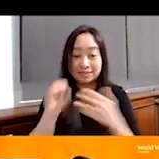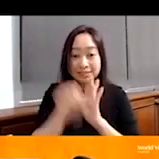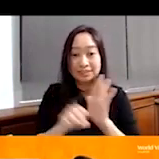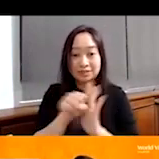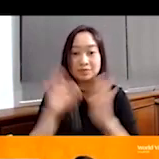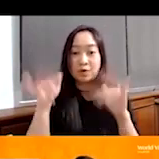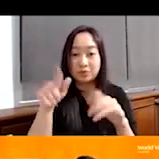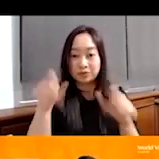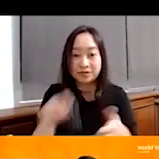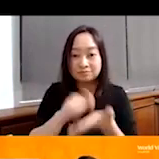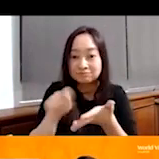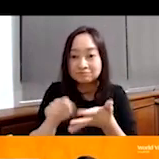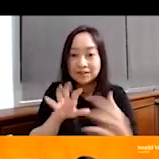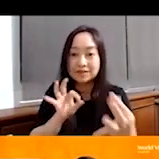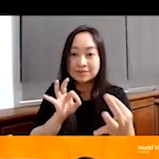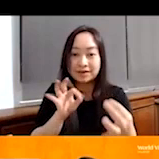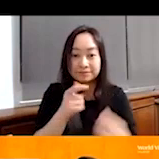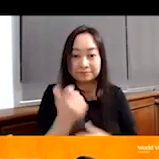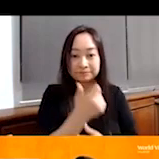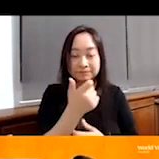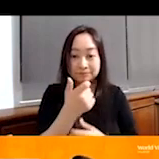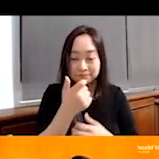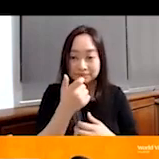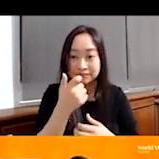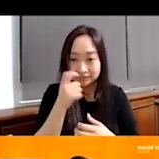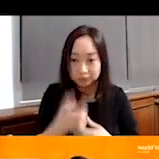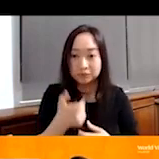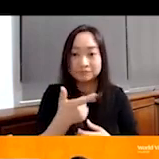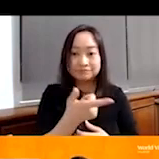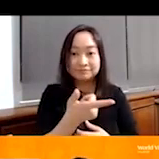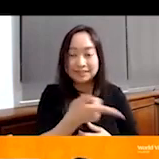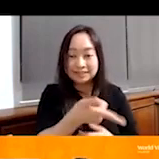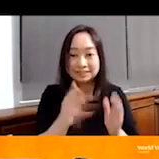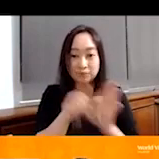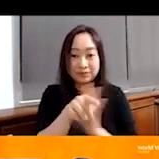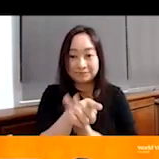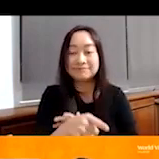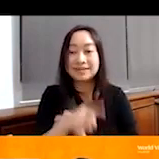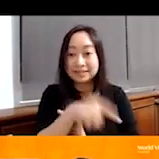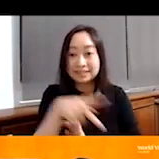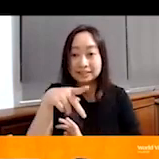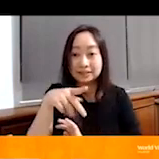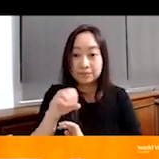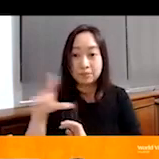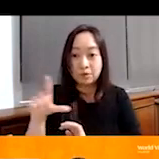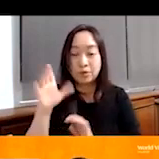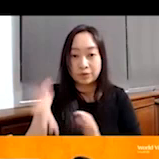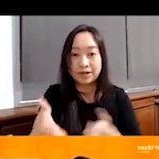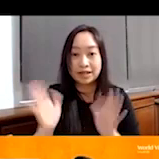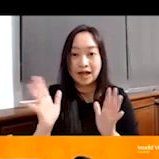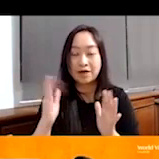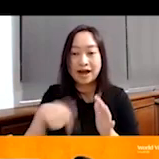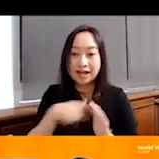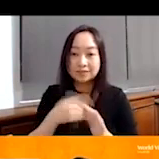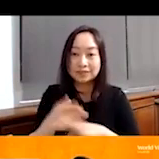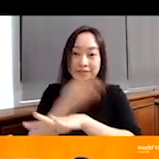hope that you can fill in the feedback poll that should be popping up in front of your screen at this moment. This will allow us to improve on our future